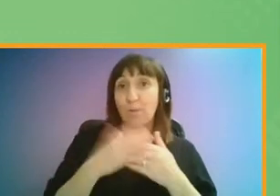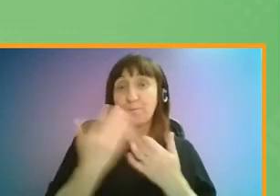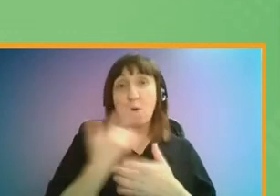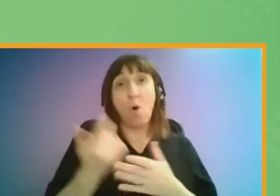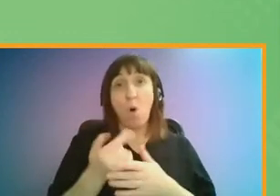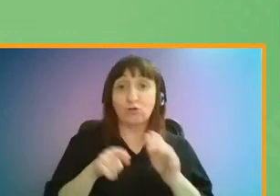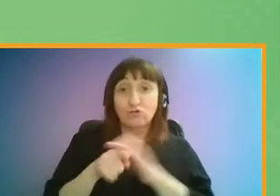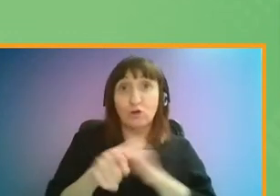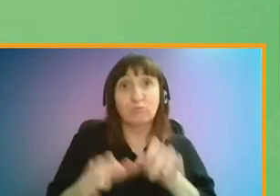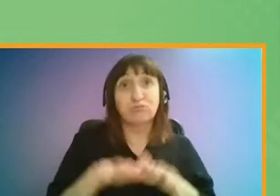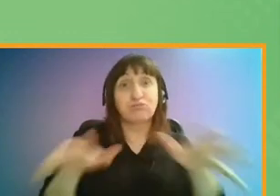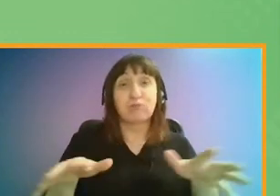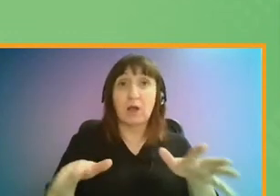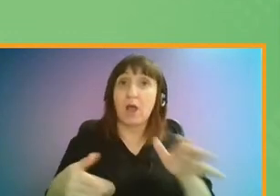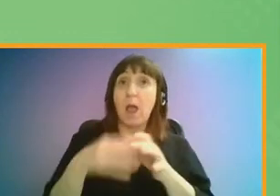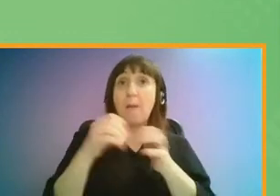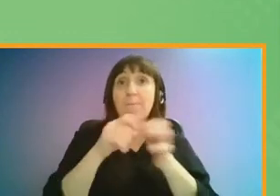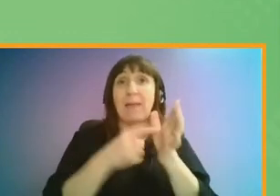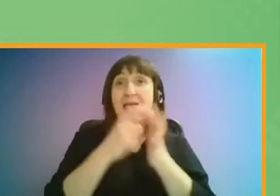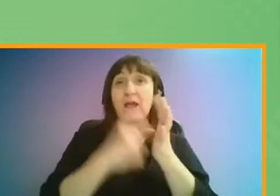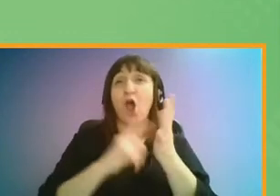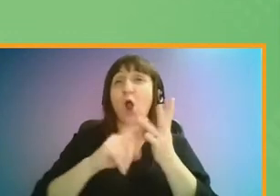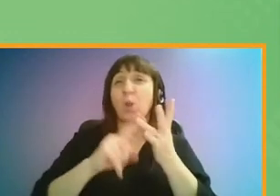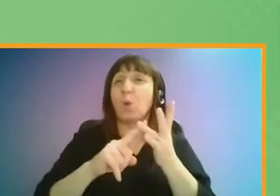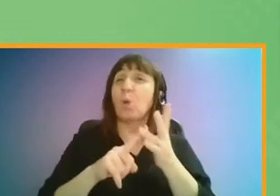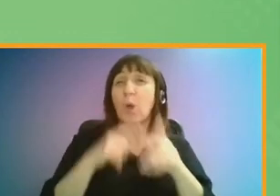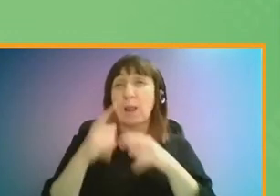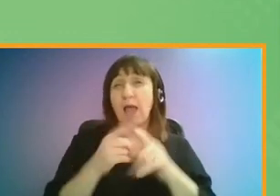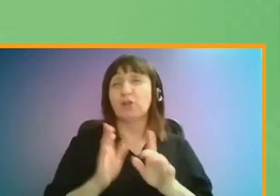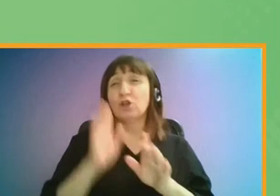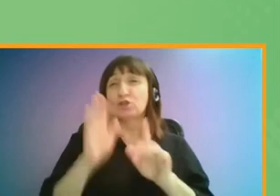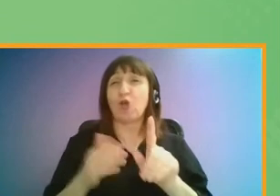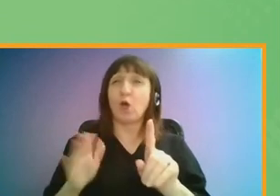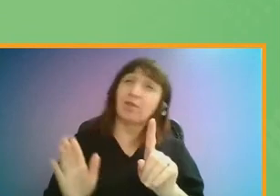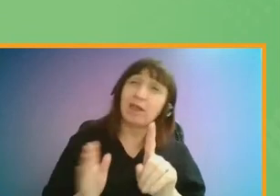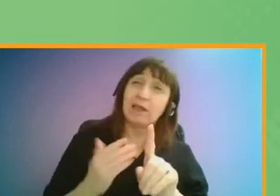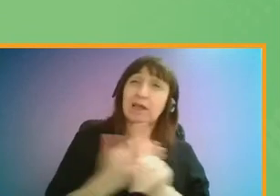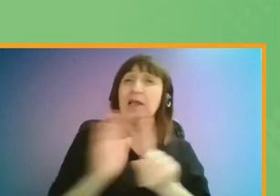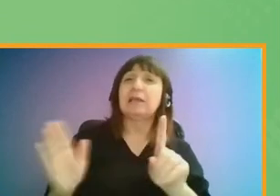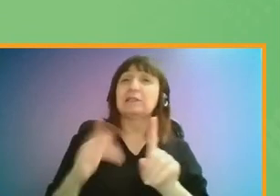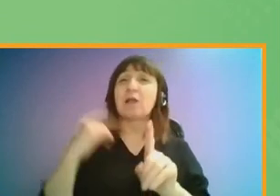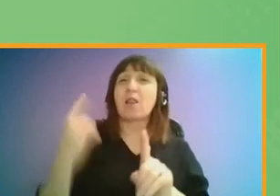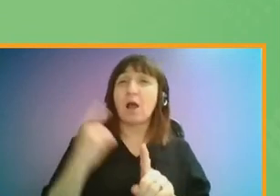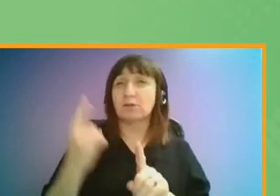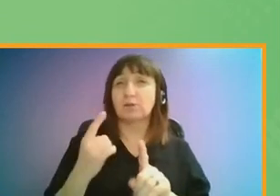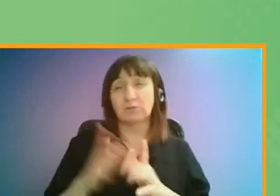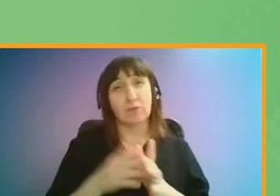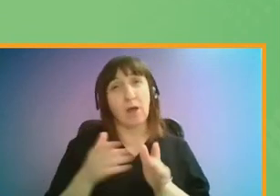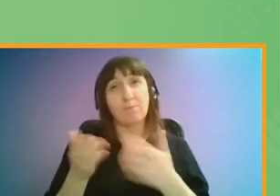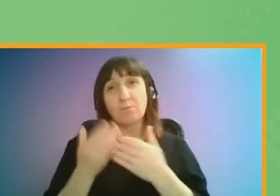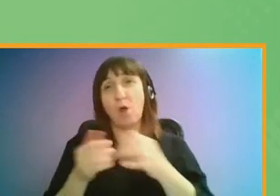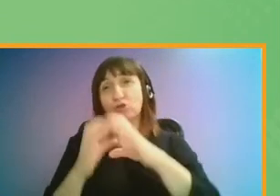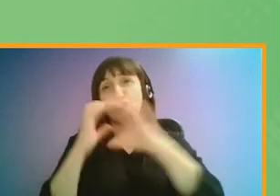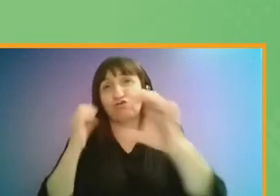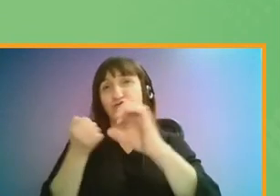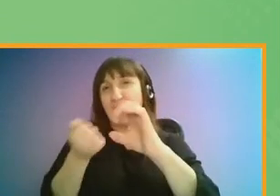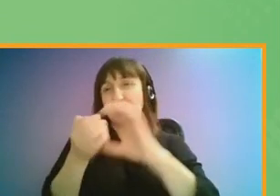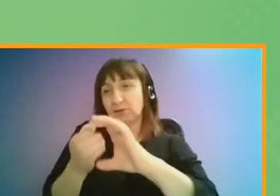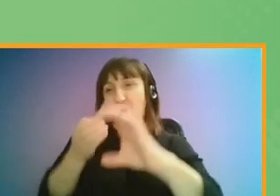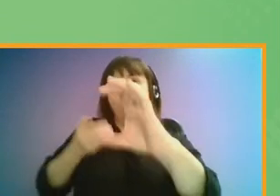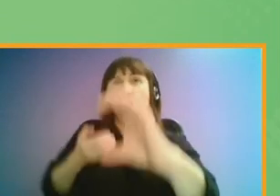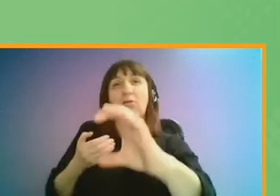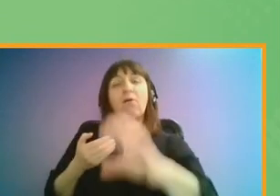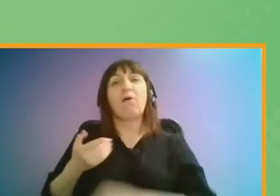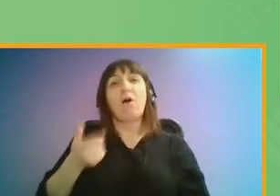such as the proposed extension of the Bakerloo line into South East London, an expanded tram system and longer trains. People also want better